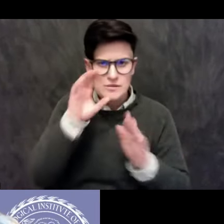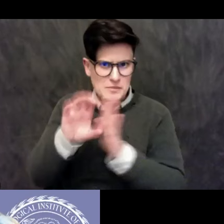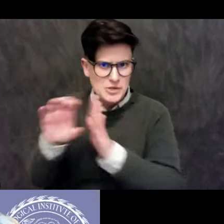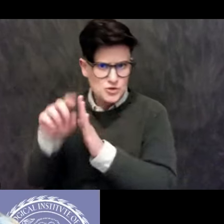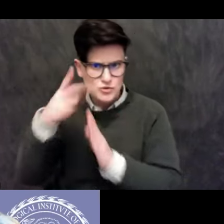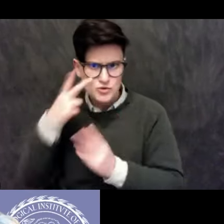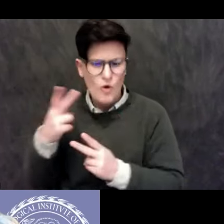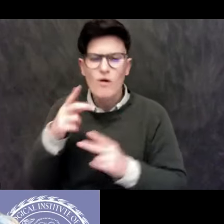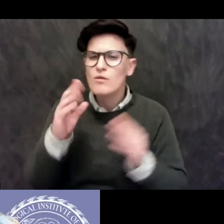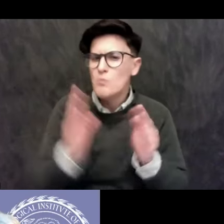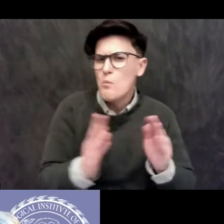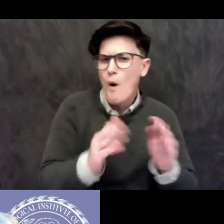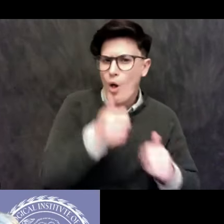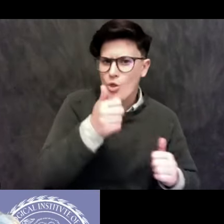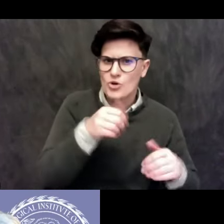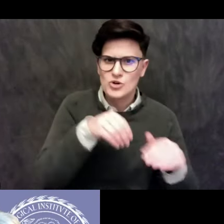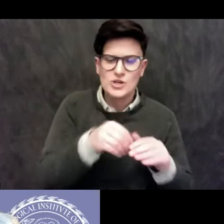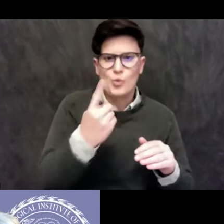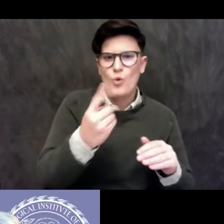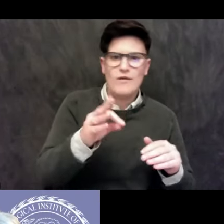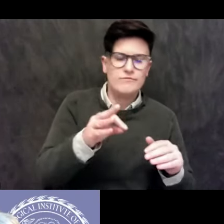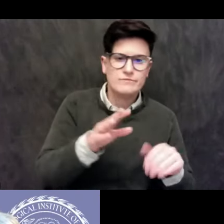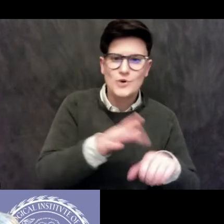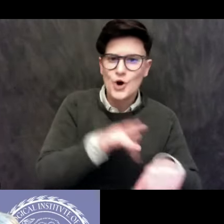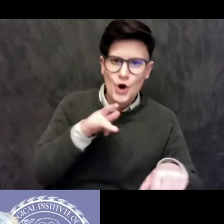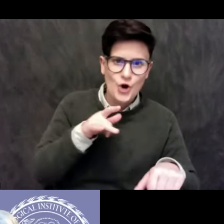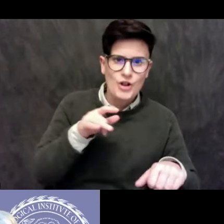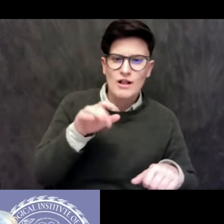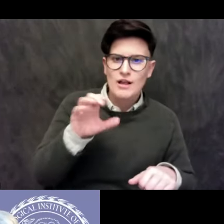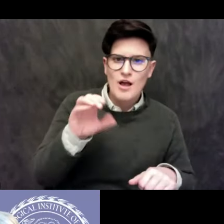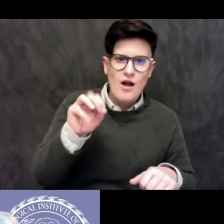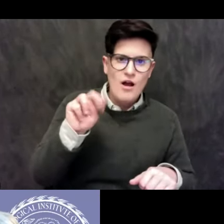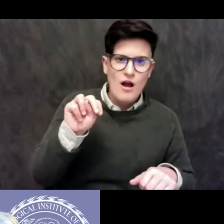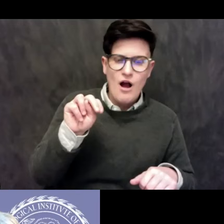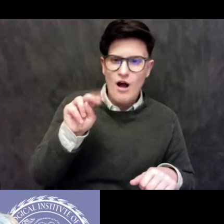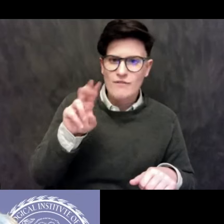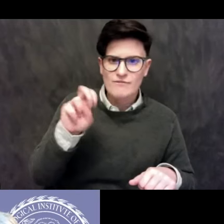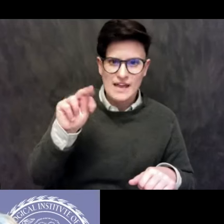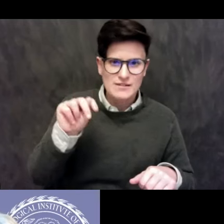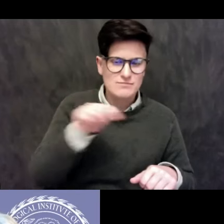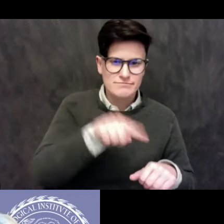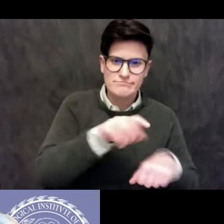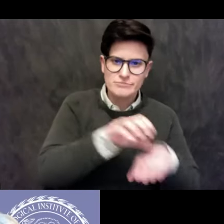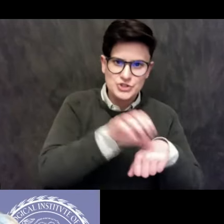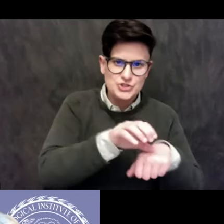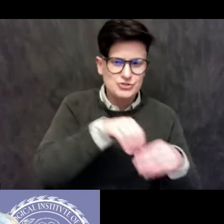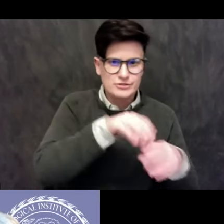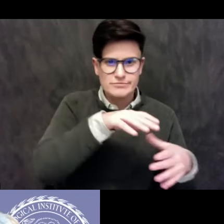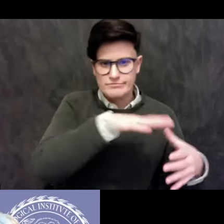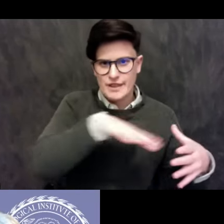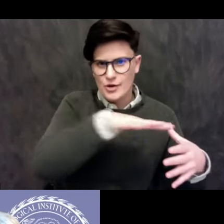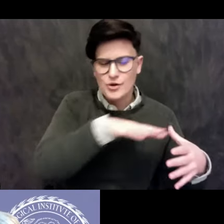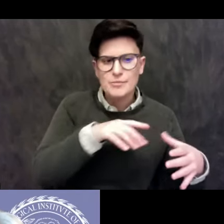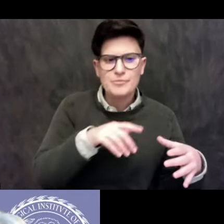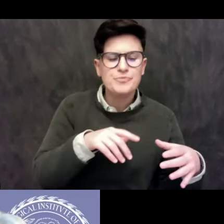convent that was, you know, that one of the earliest Christian churches in the mainland. But then on the plaza,